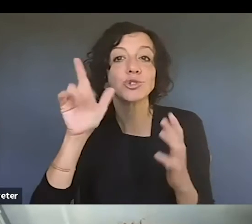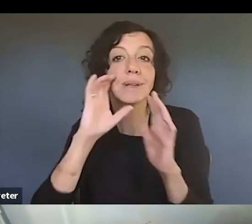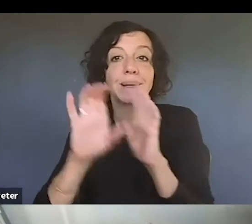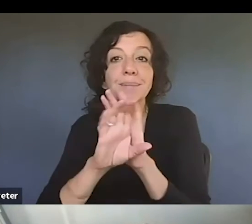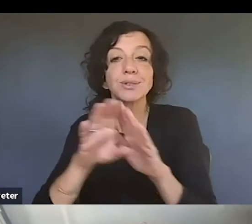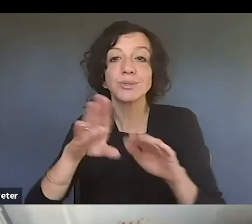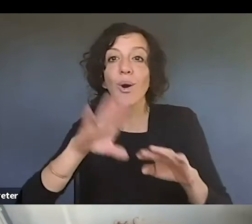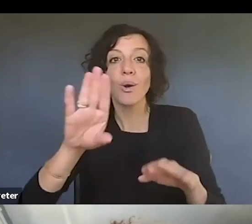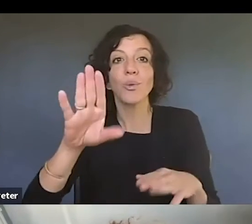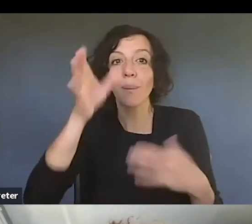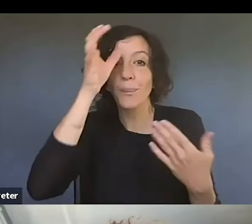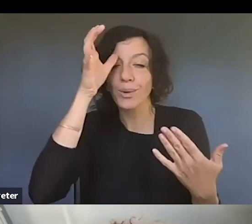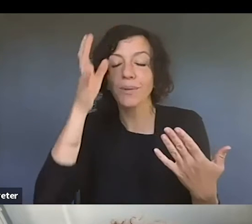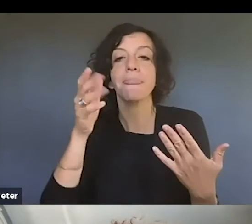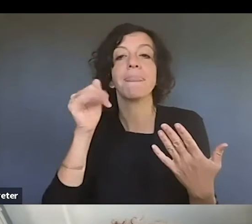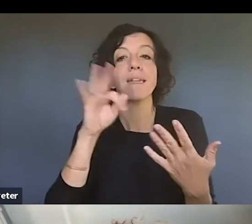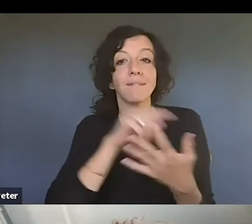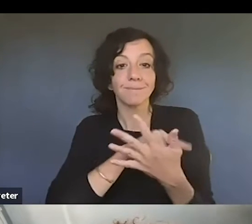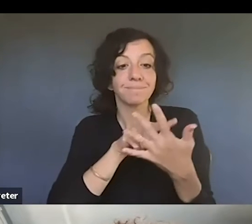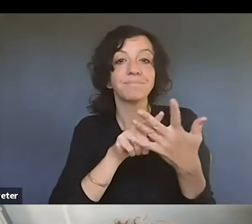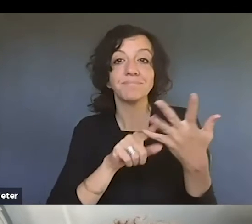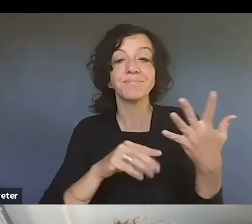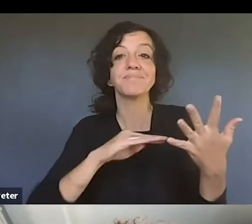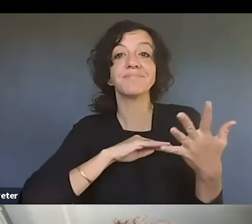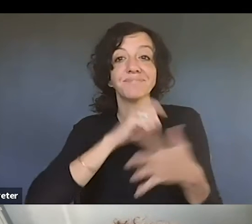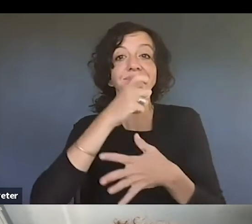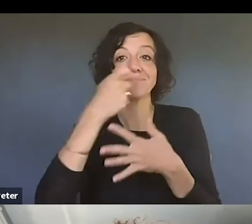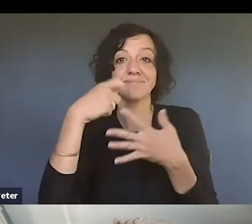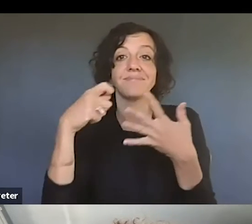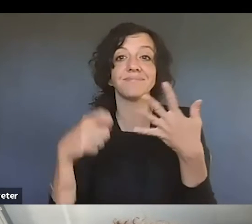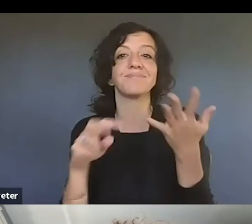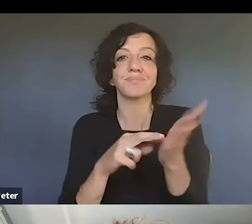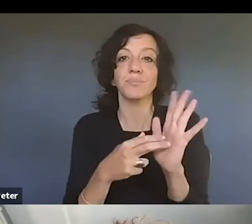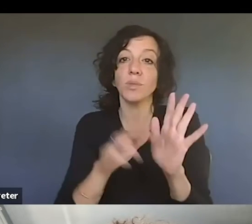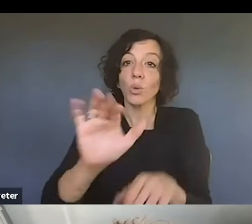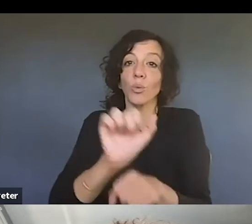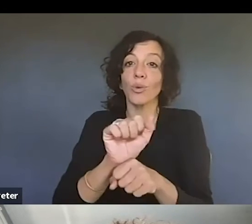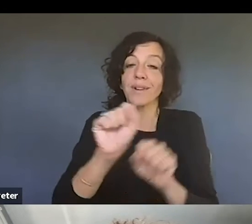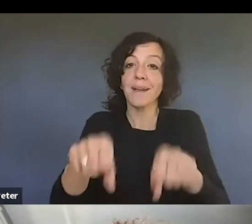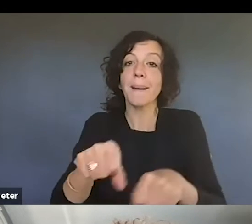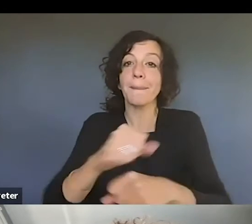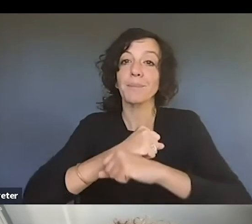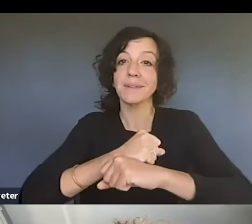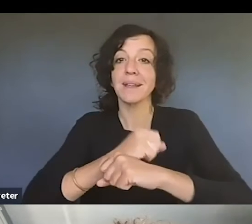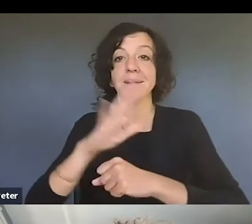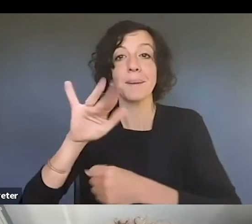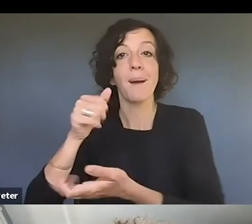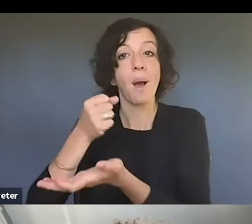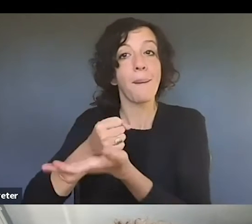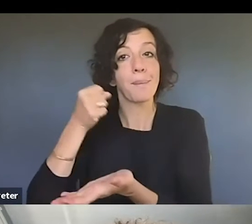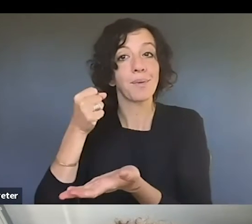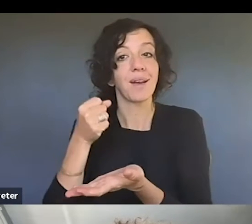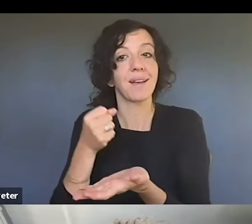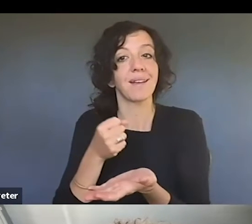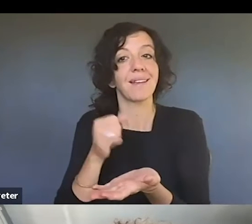Um, if all of those elements are met, you have a protected work, a work protected by copyright. And that gives